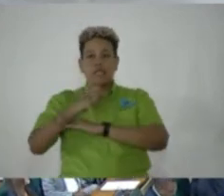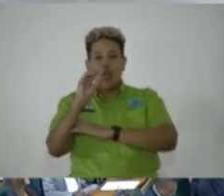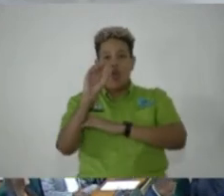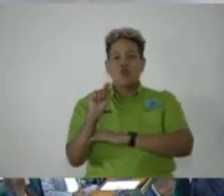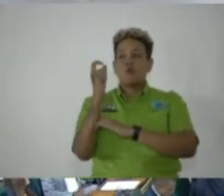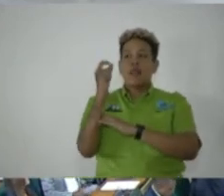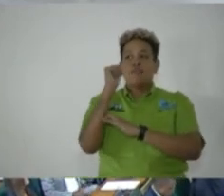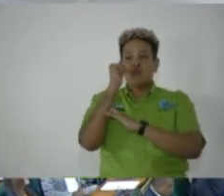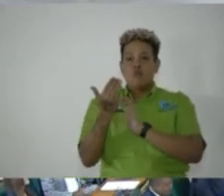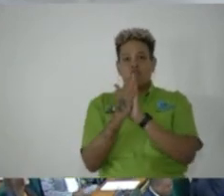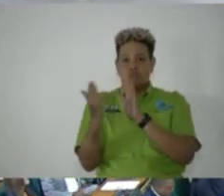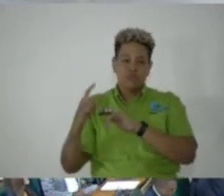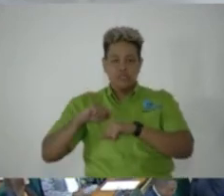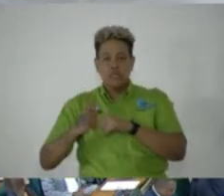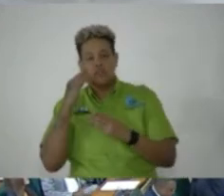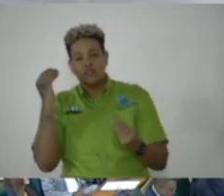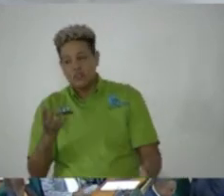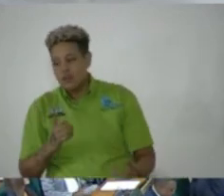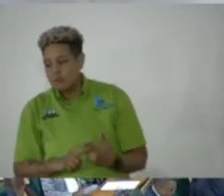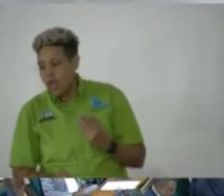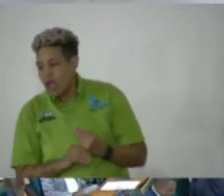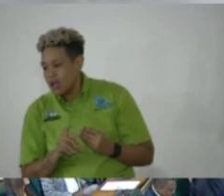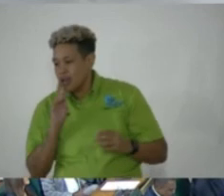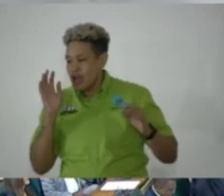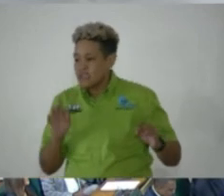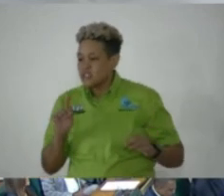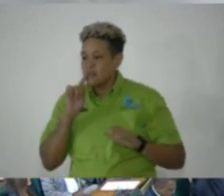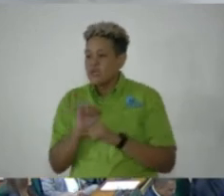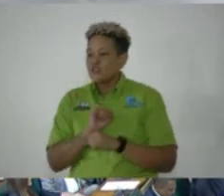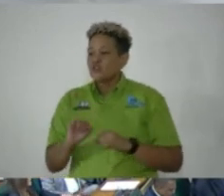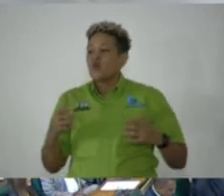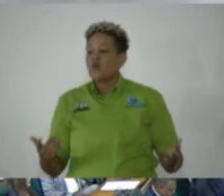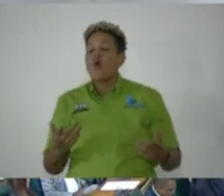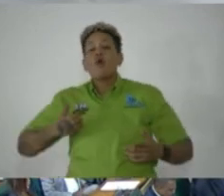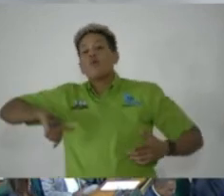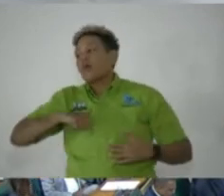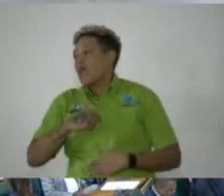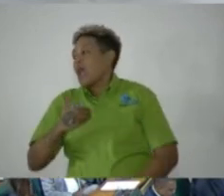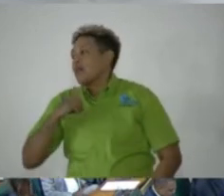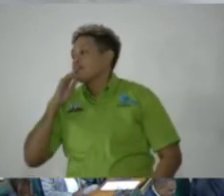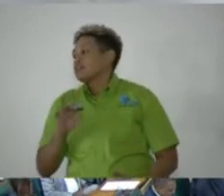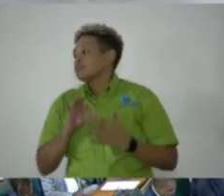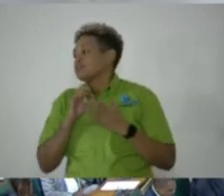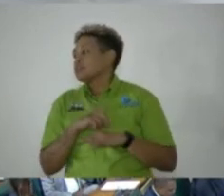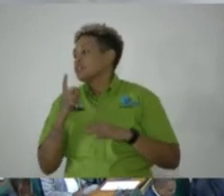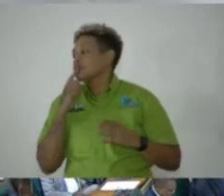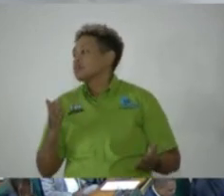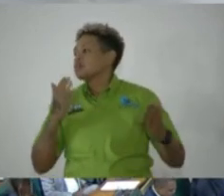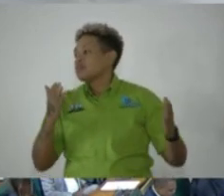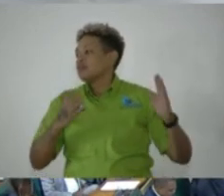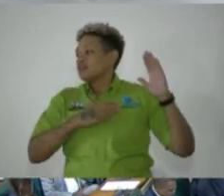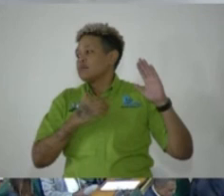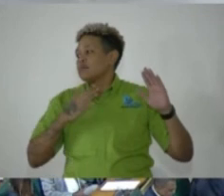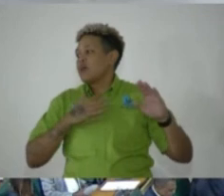this matter to us and actually ensuring that we have a special day dedicated. My